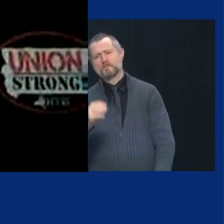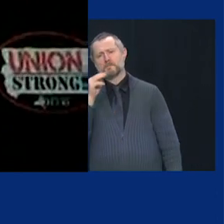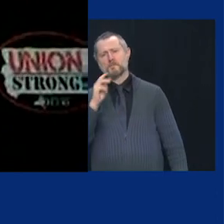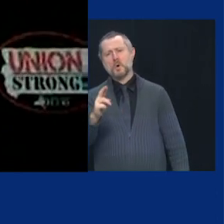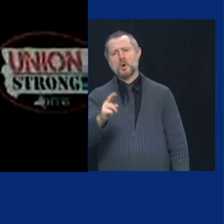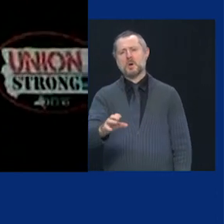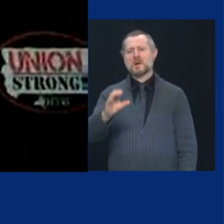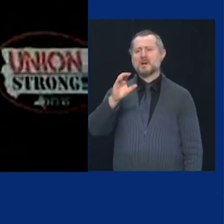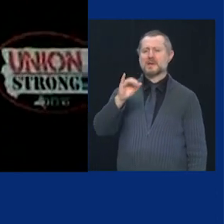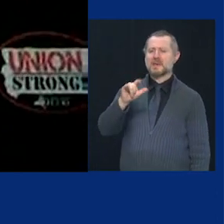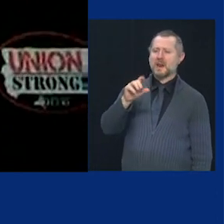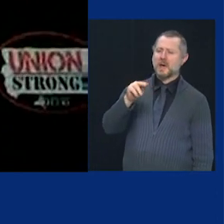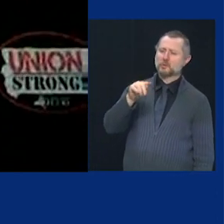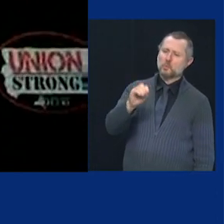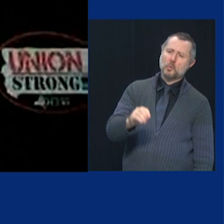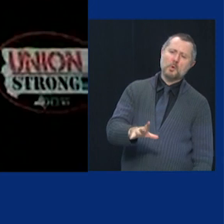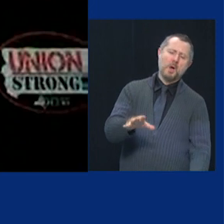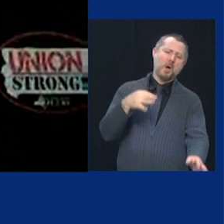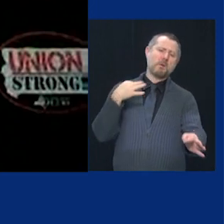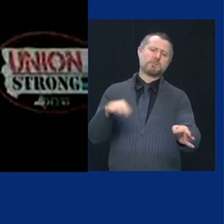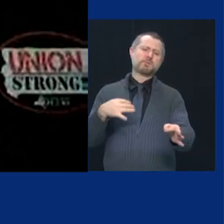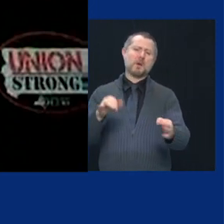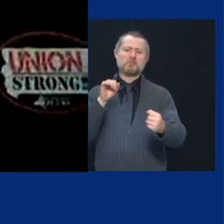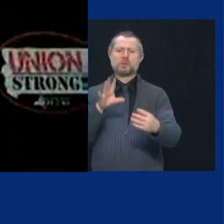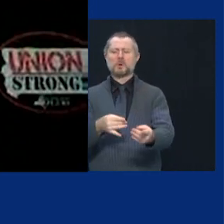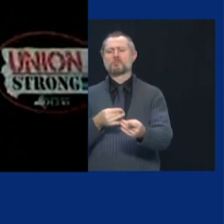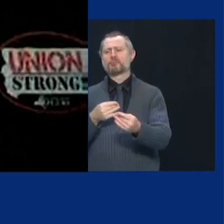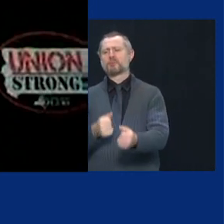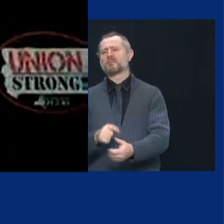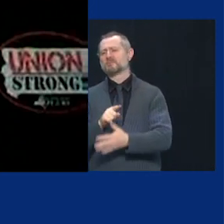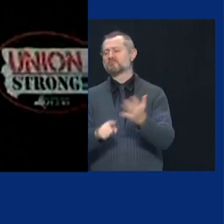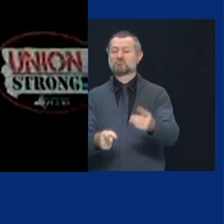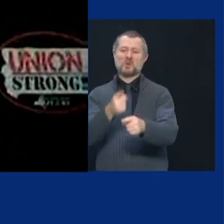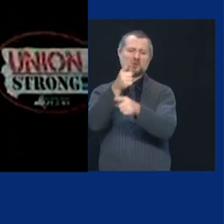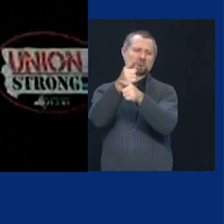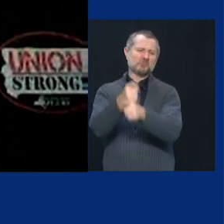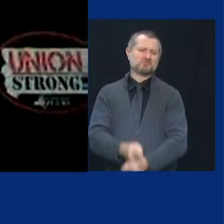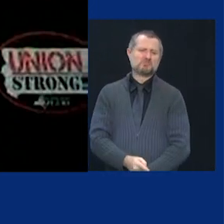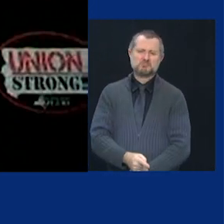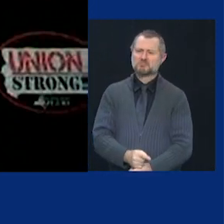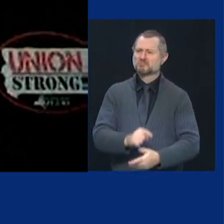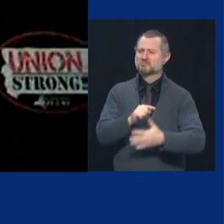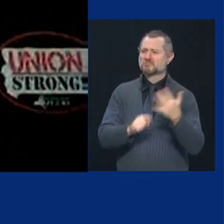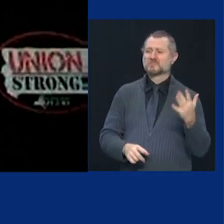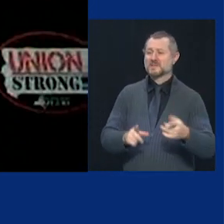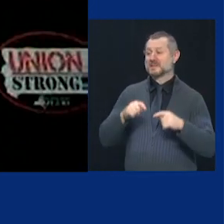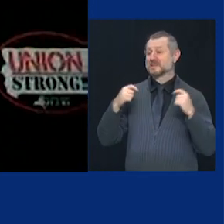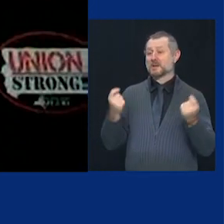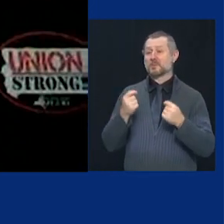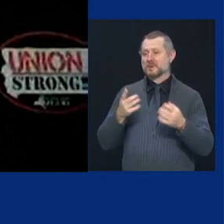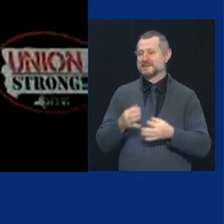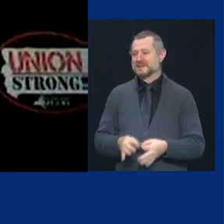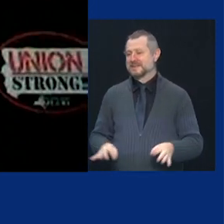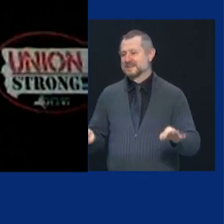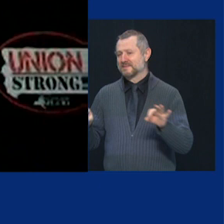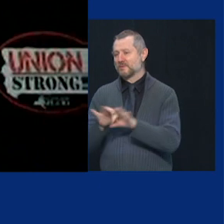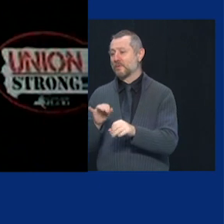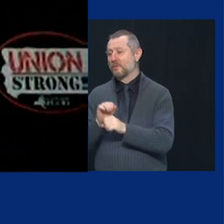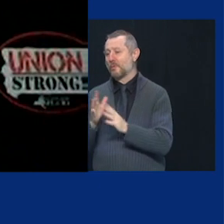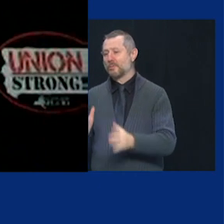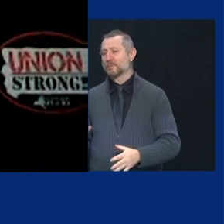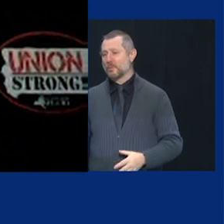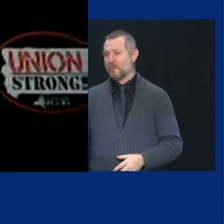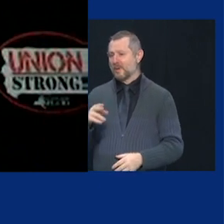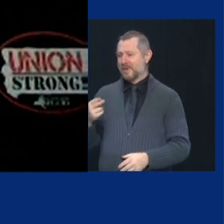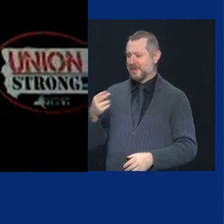you've said it so well and it's so true uh you know we celebrate the essential heroes uh and they are